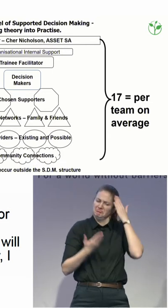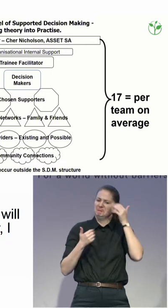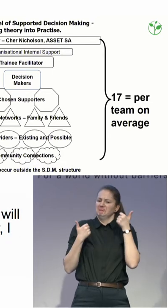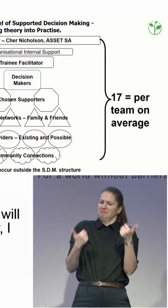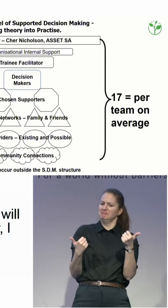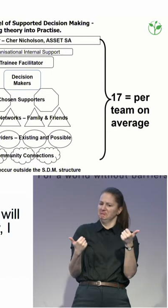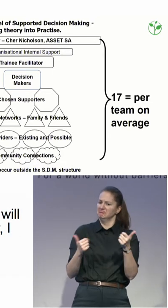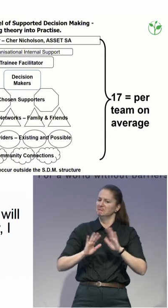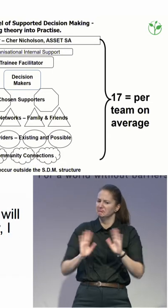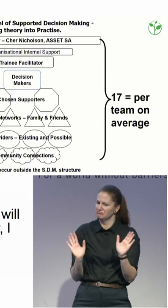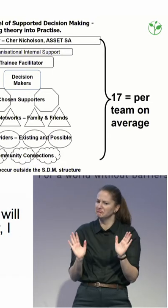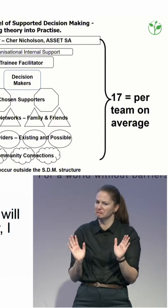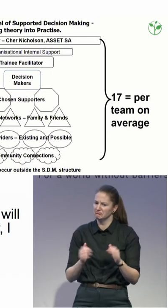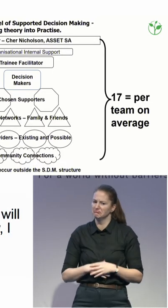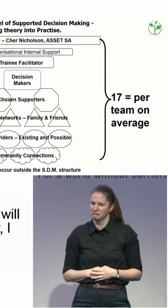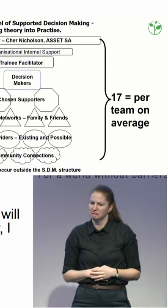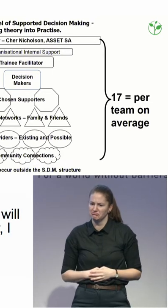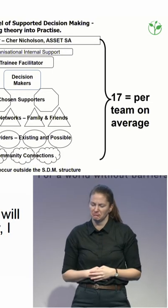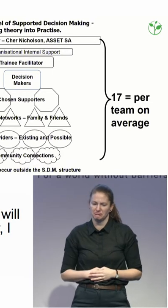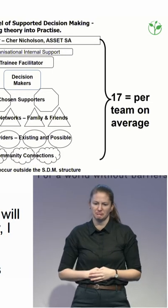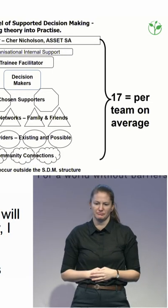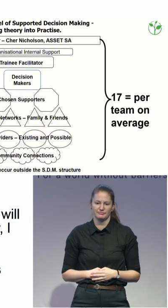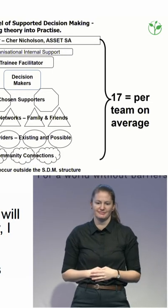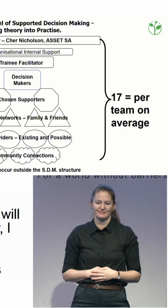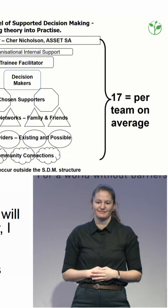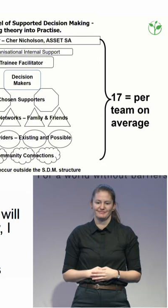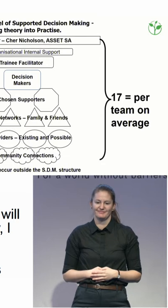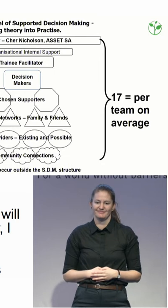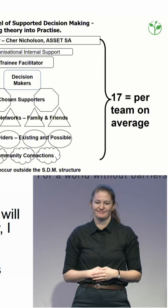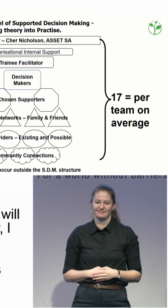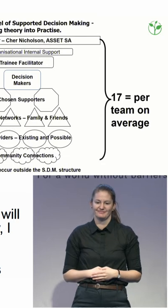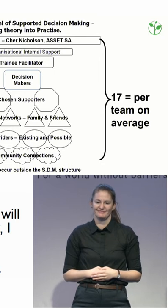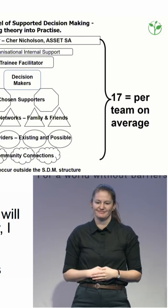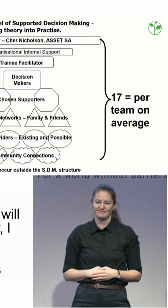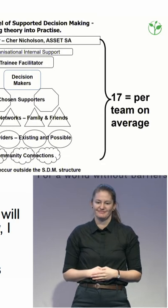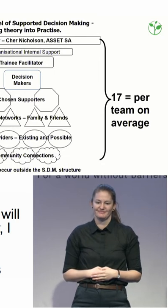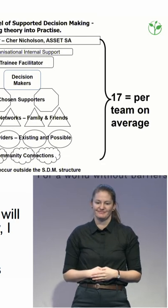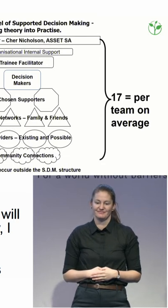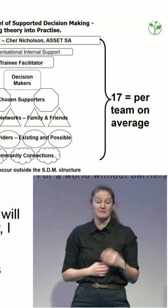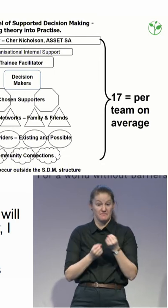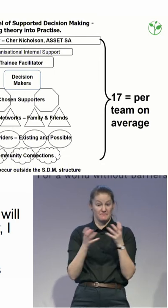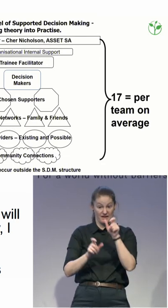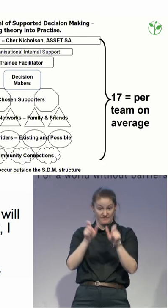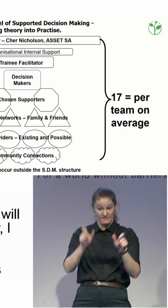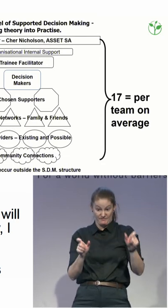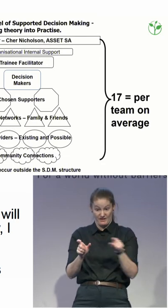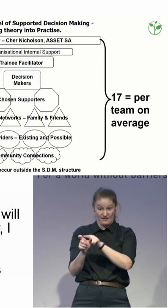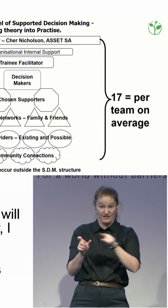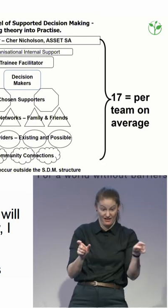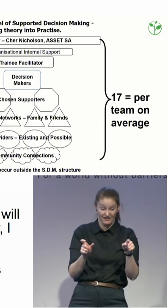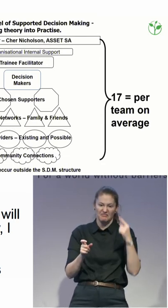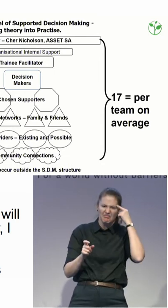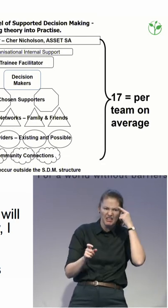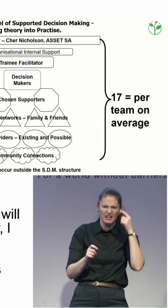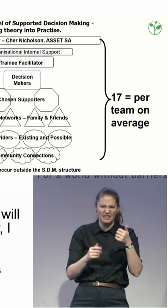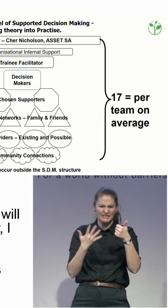people, it sounds a lot to work six months with one person and the team. When we're reporting to the funding body, I encourage people to